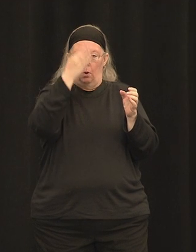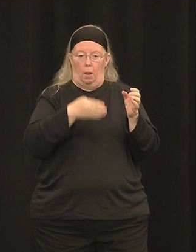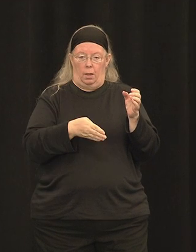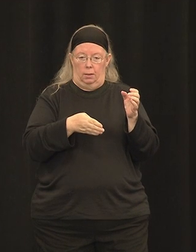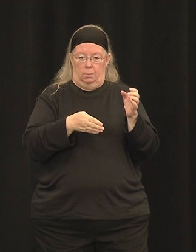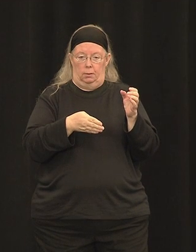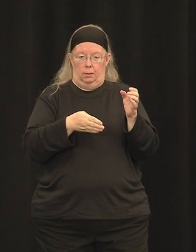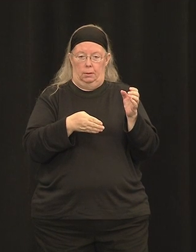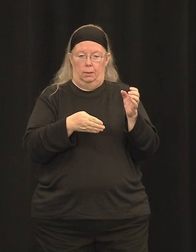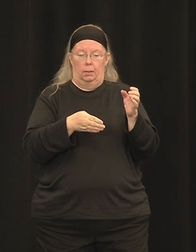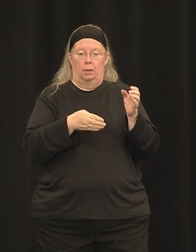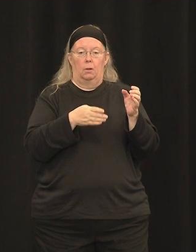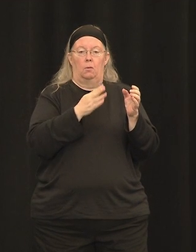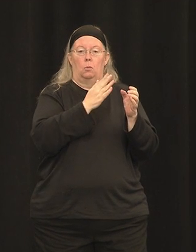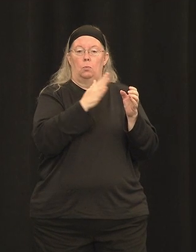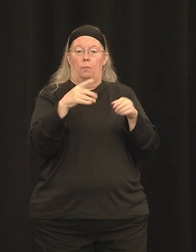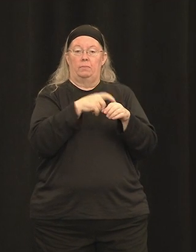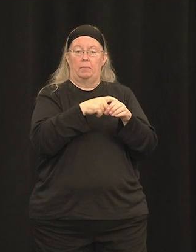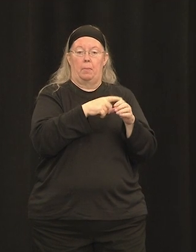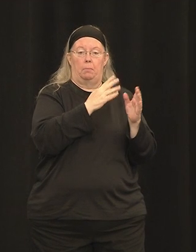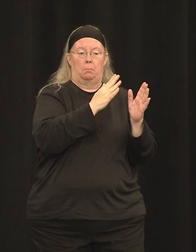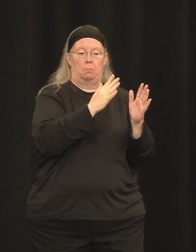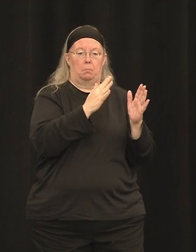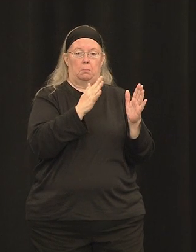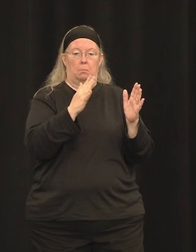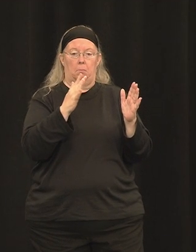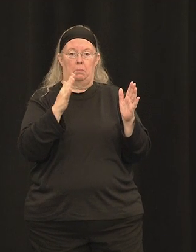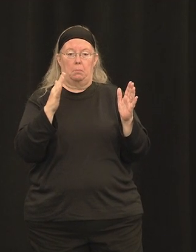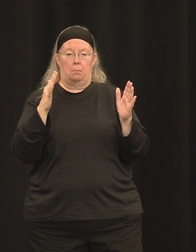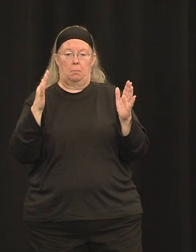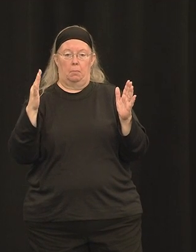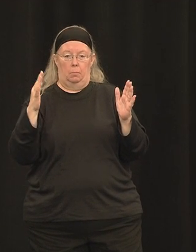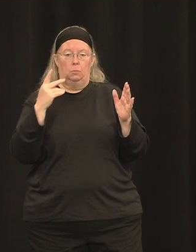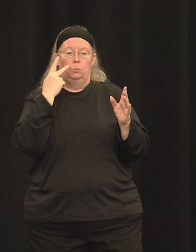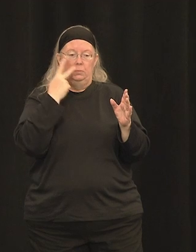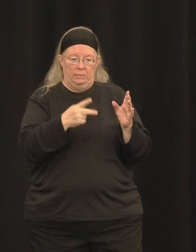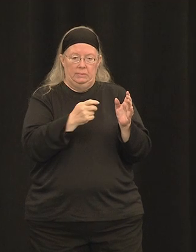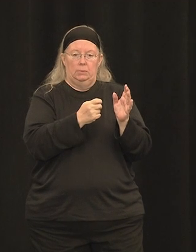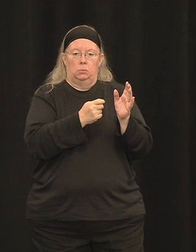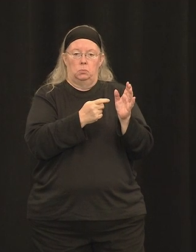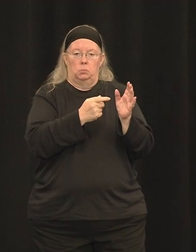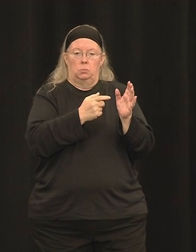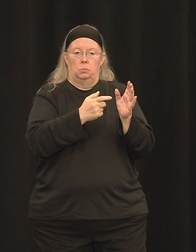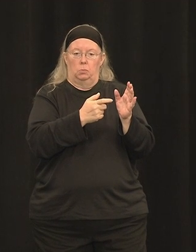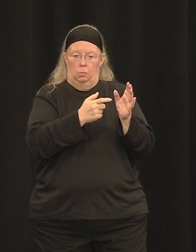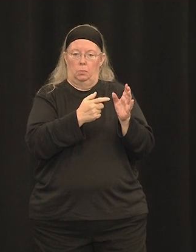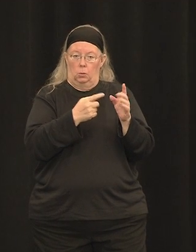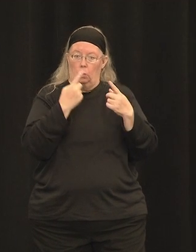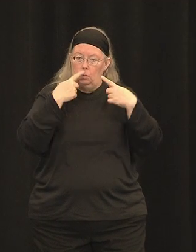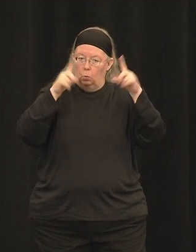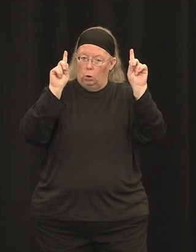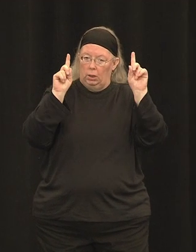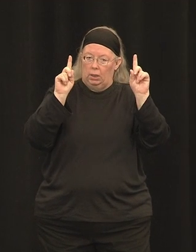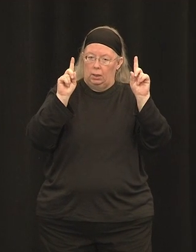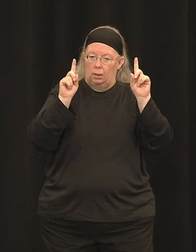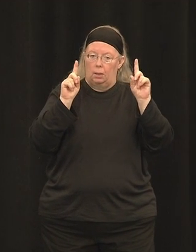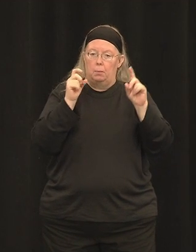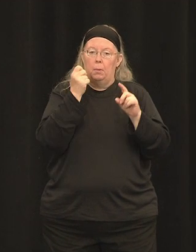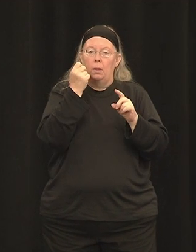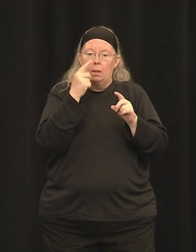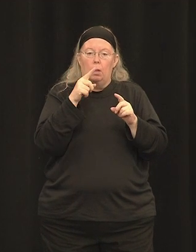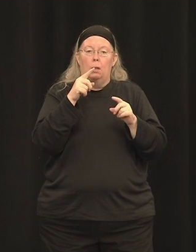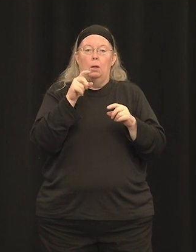expression turns on, so that AAV is working, but it's only driving gene expression within the margins of that original